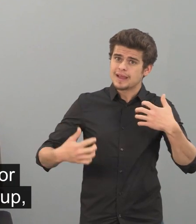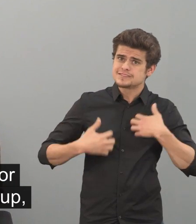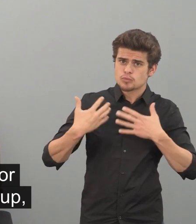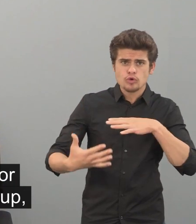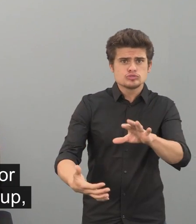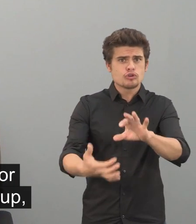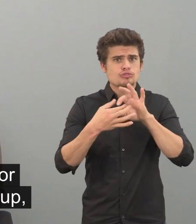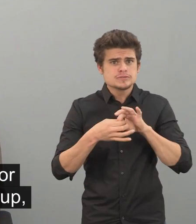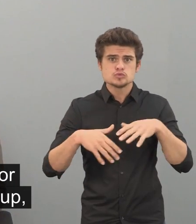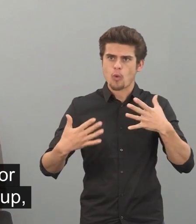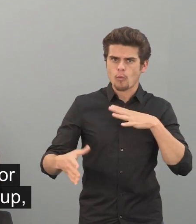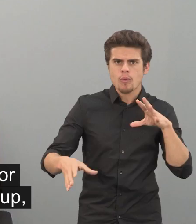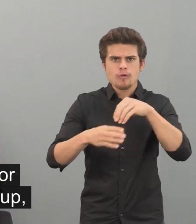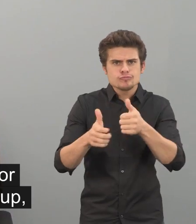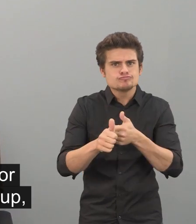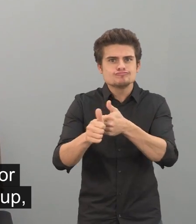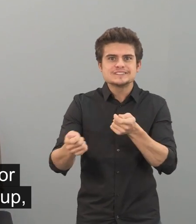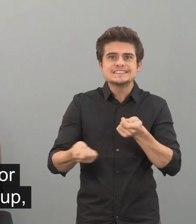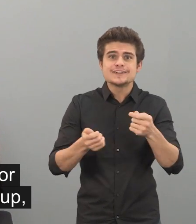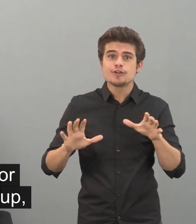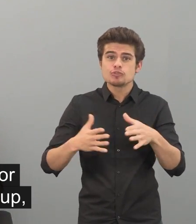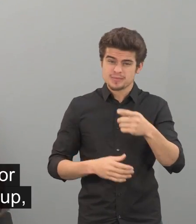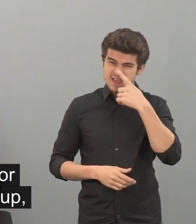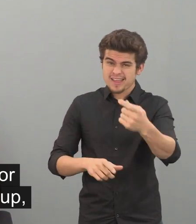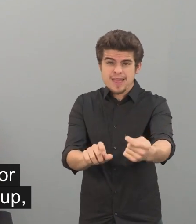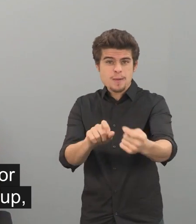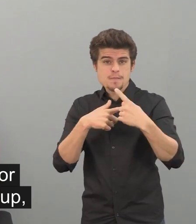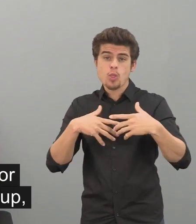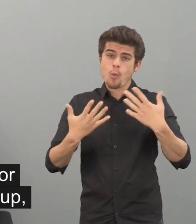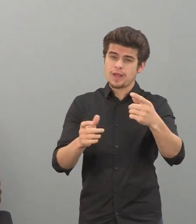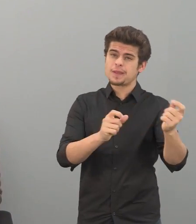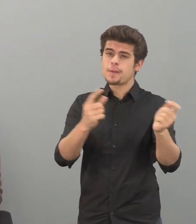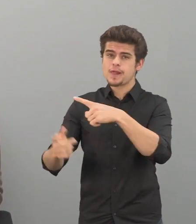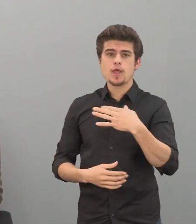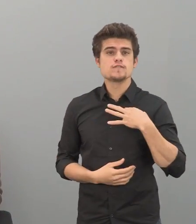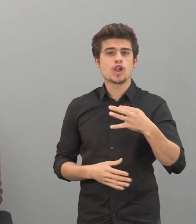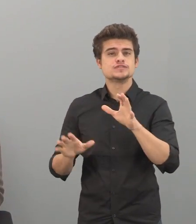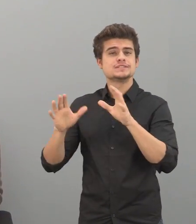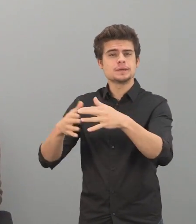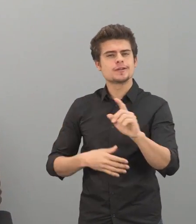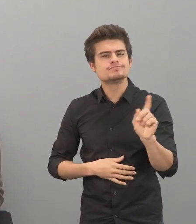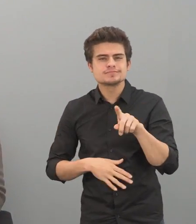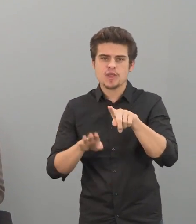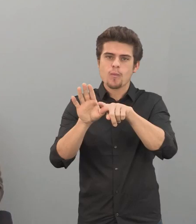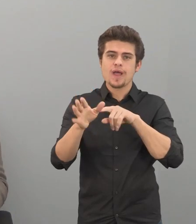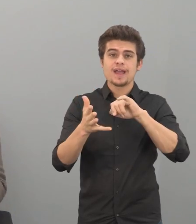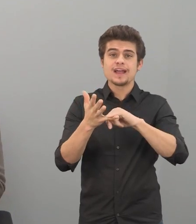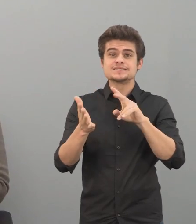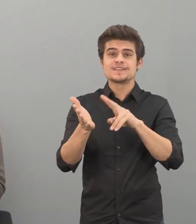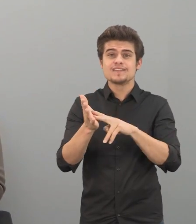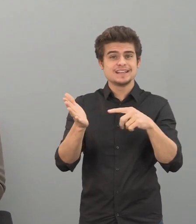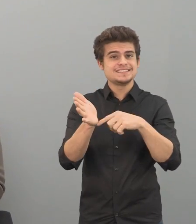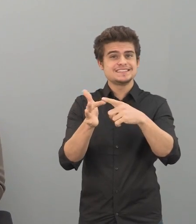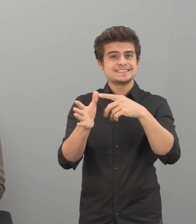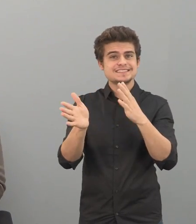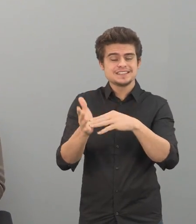If you're interested in contacting or becoming part of the steering group you can email us or you